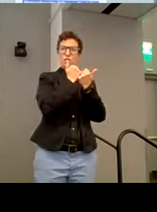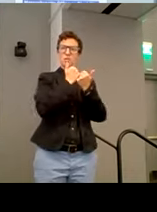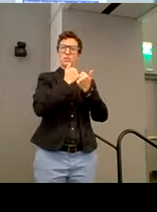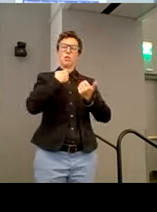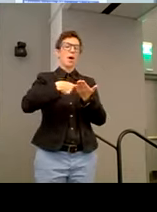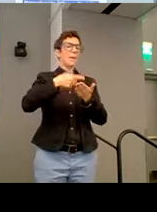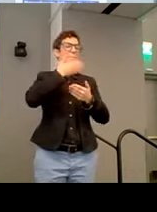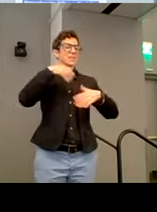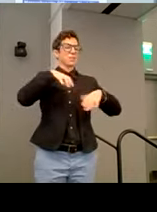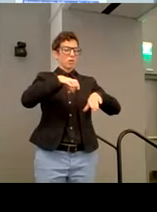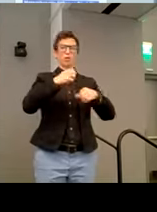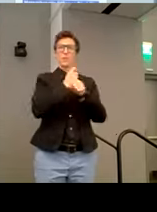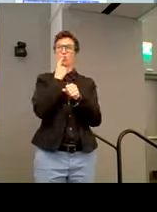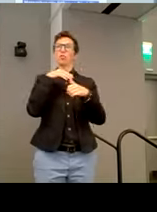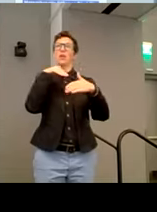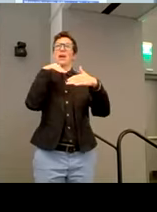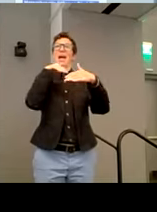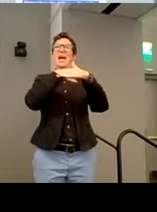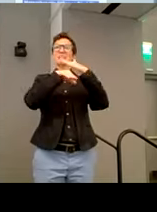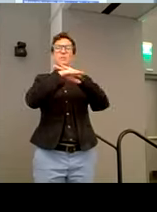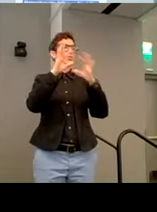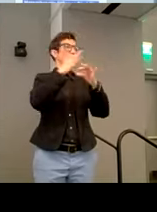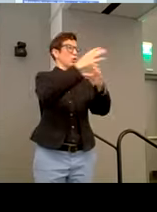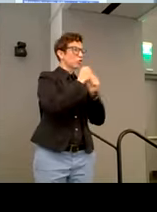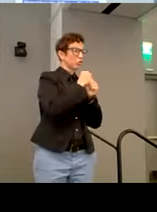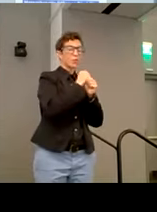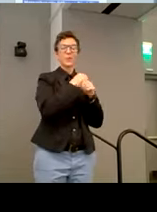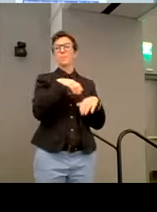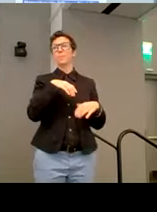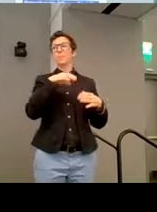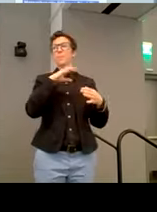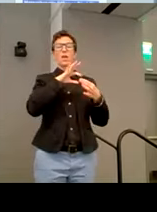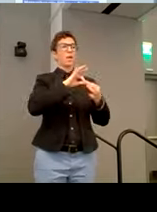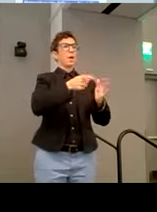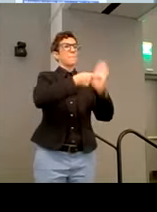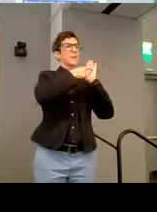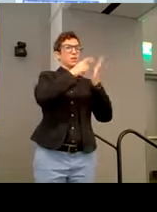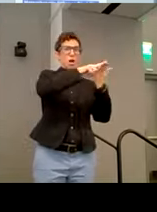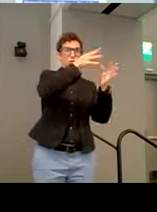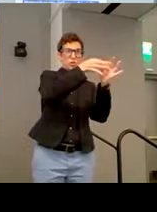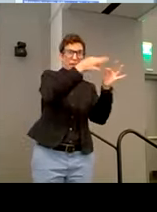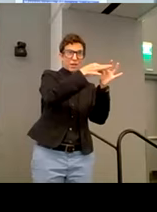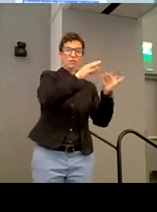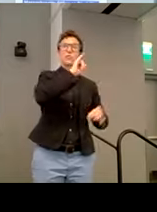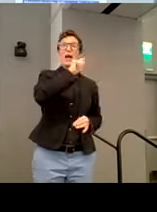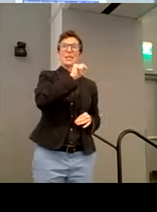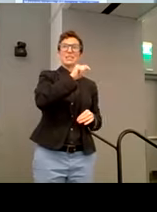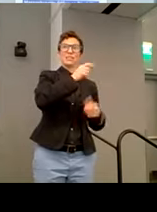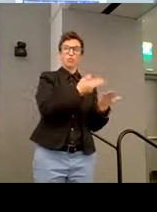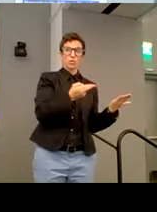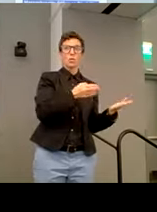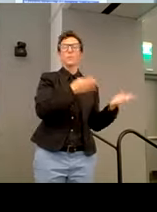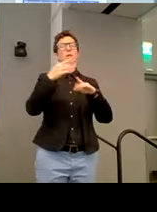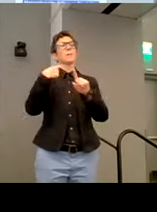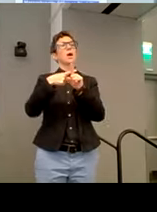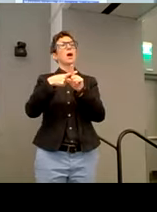that accessibility in, in procurement, um, including mandatory contract language for I.T. resources and